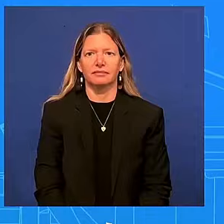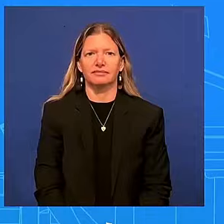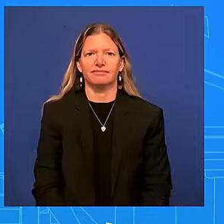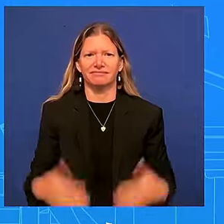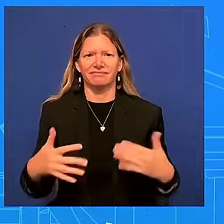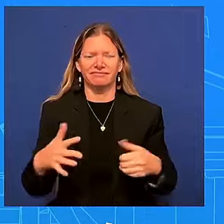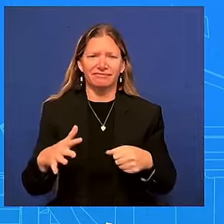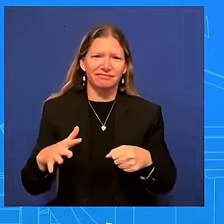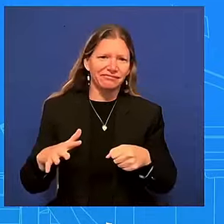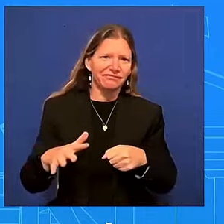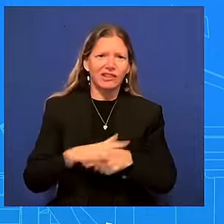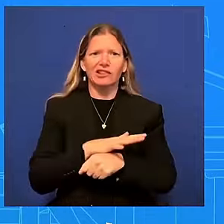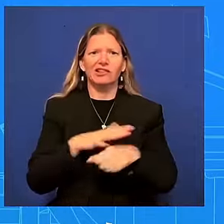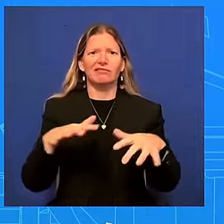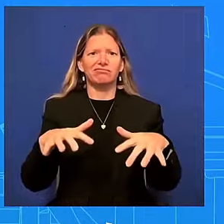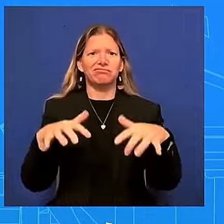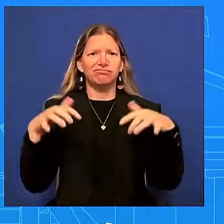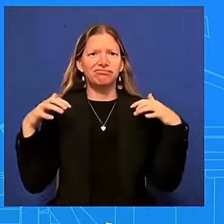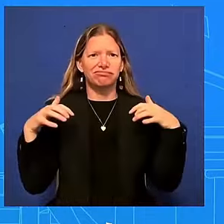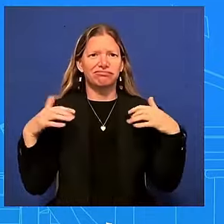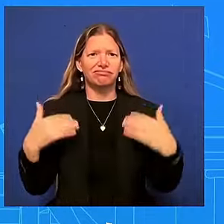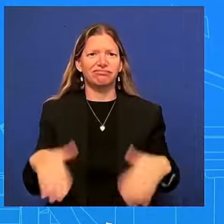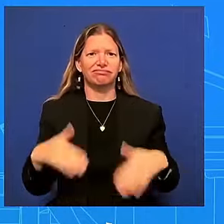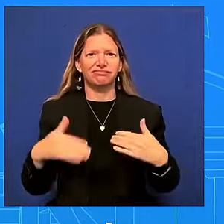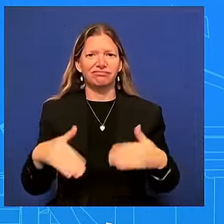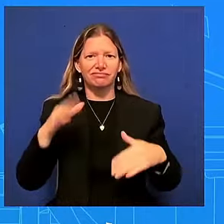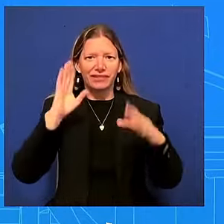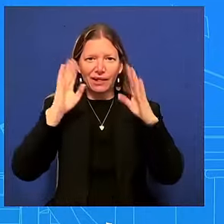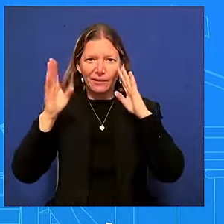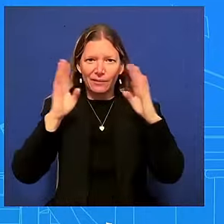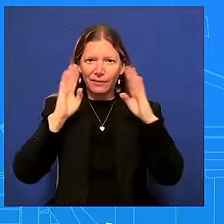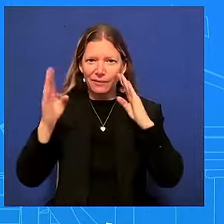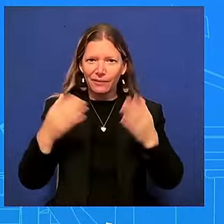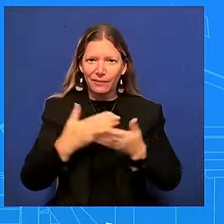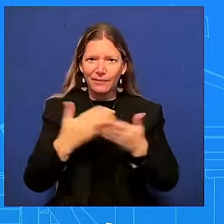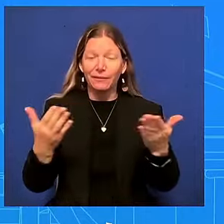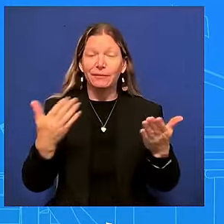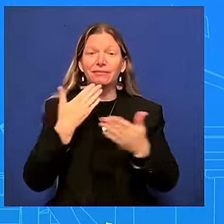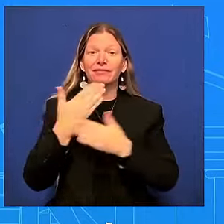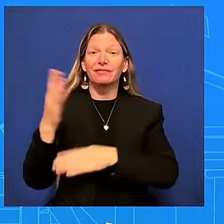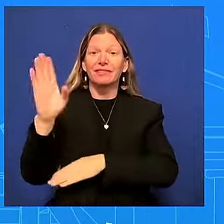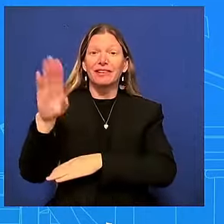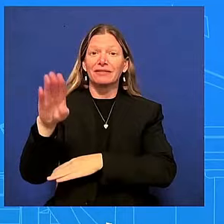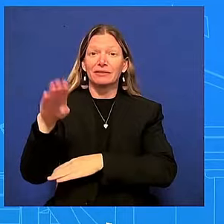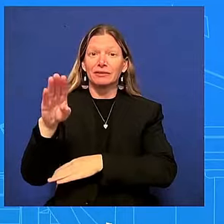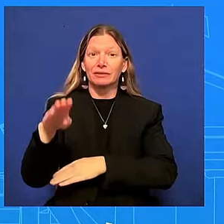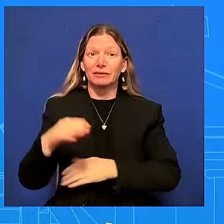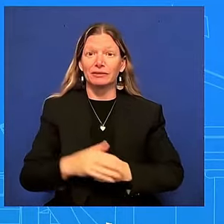hi everybody good afternoon Steve you're such a ladies man